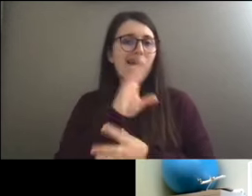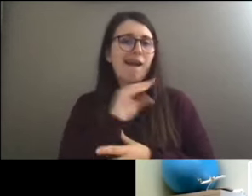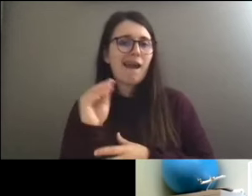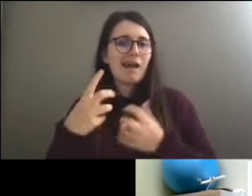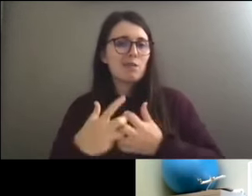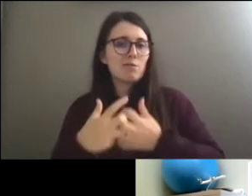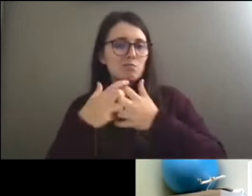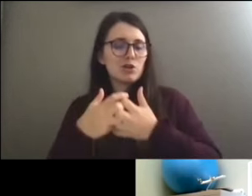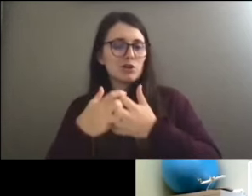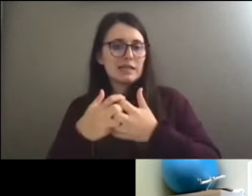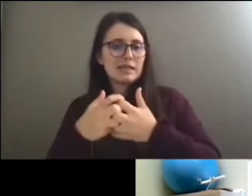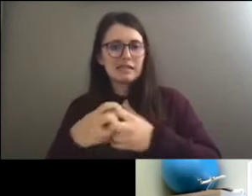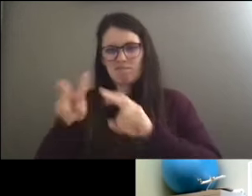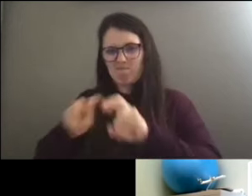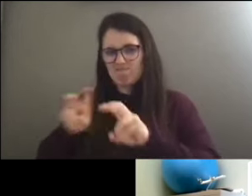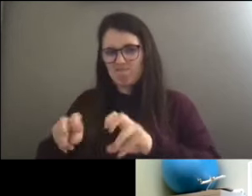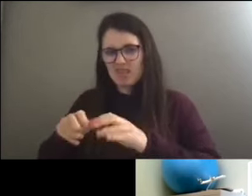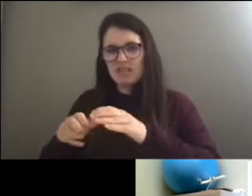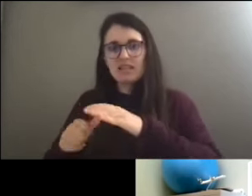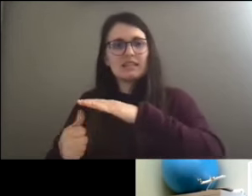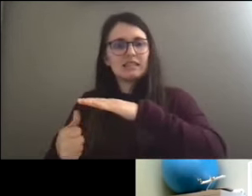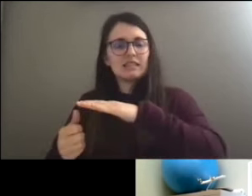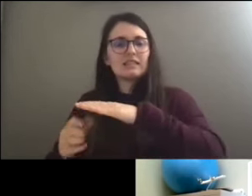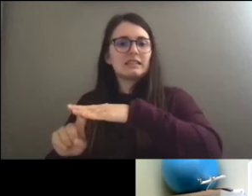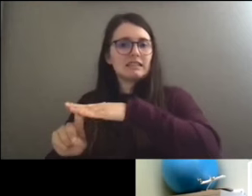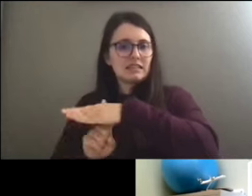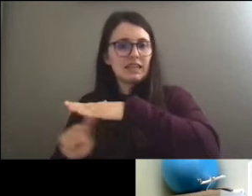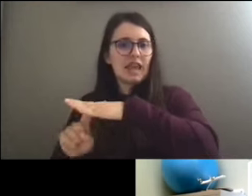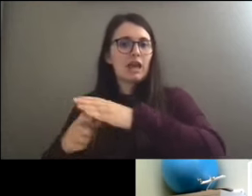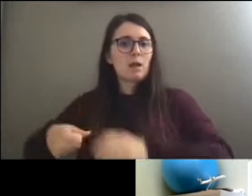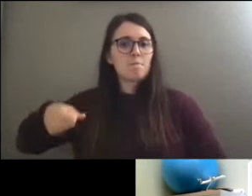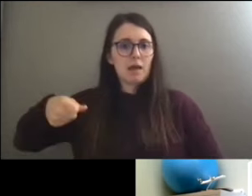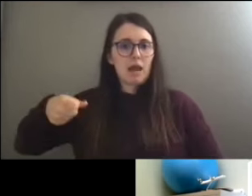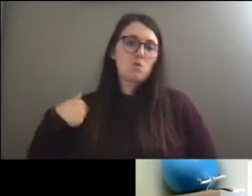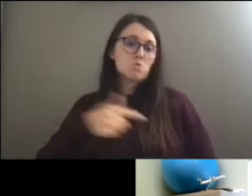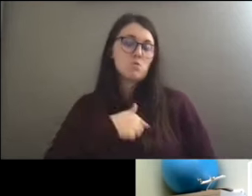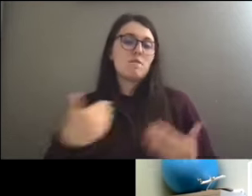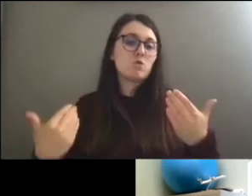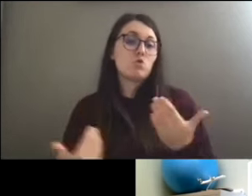machines that, uh, scan the bags. All recently we got the newest and best models.